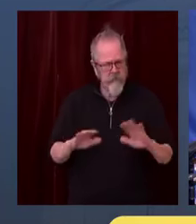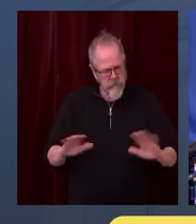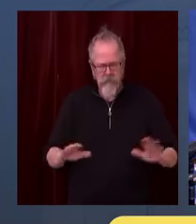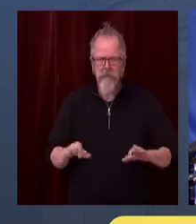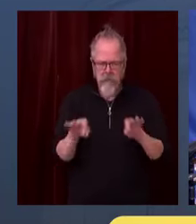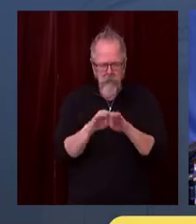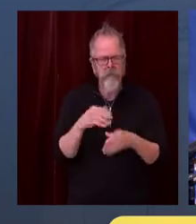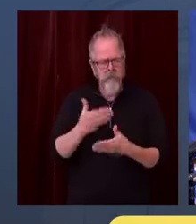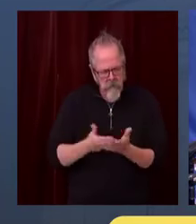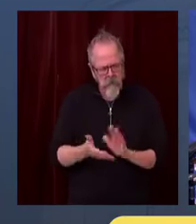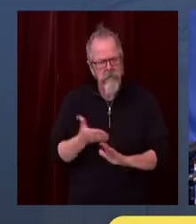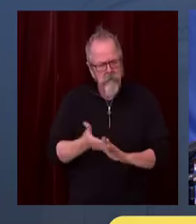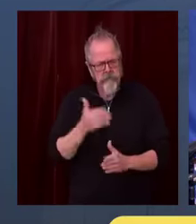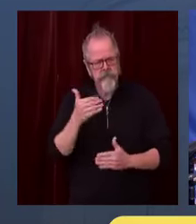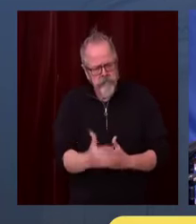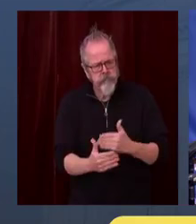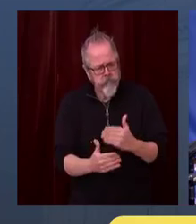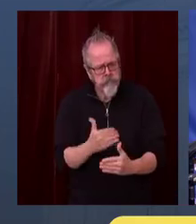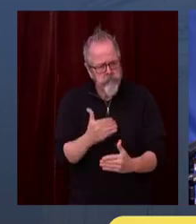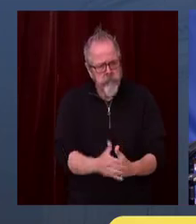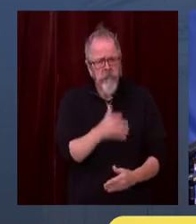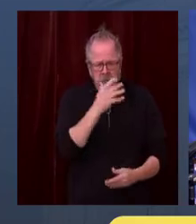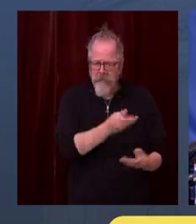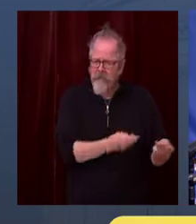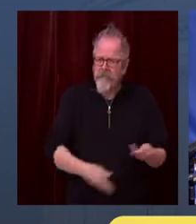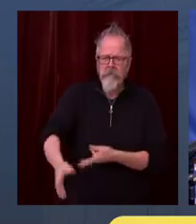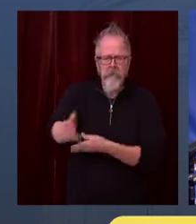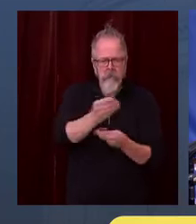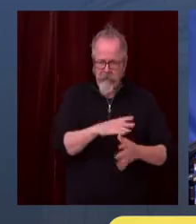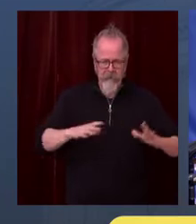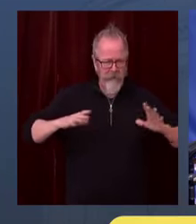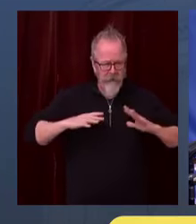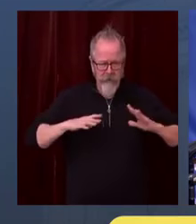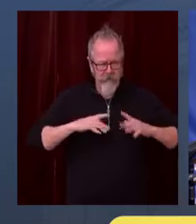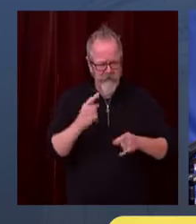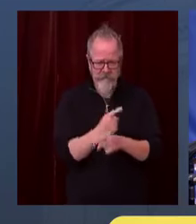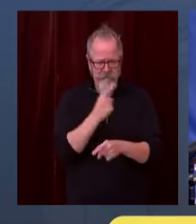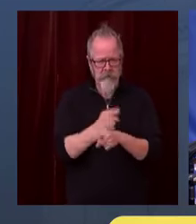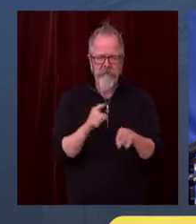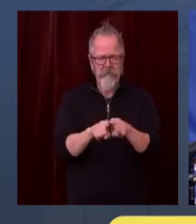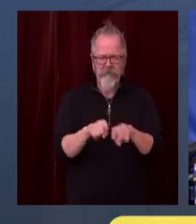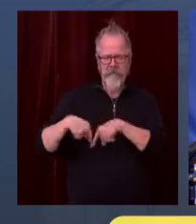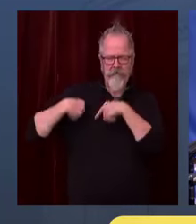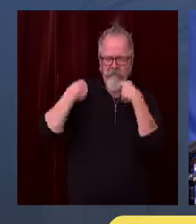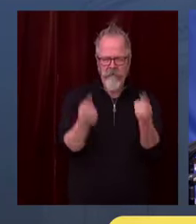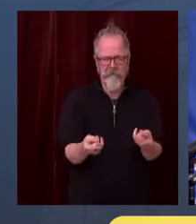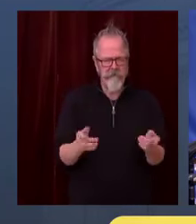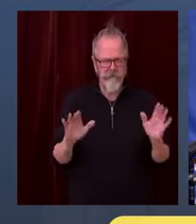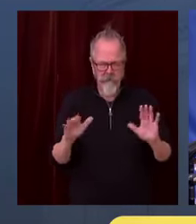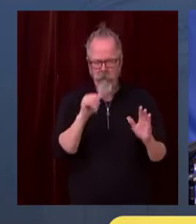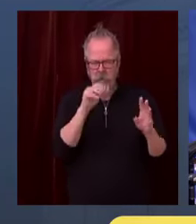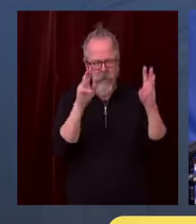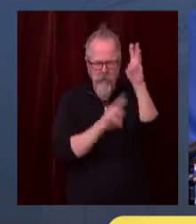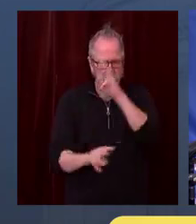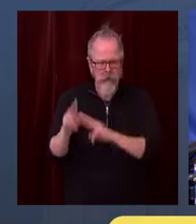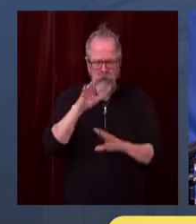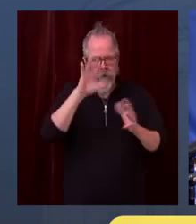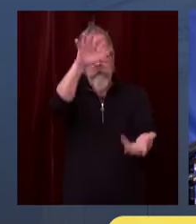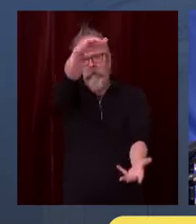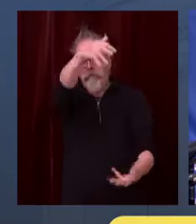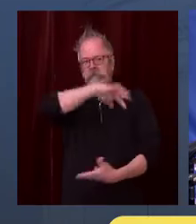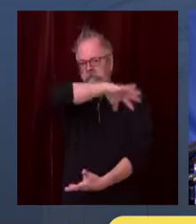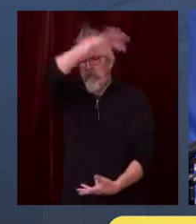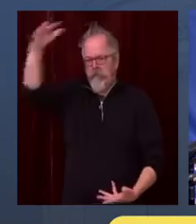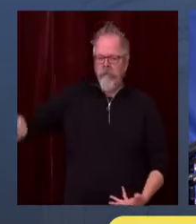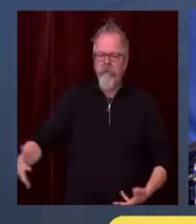our local health officials. These folks are really doing some tough jobs right now. Look, these are hard decisions at the local level,